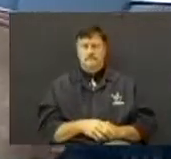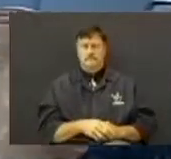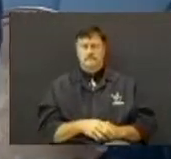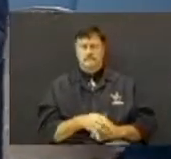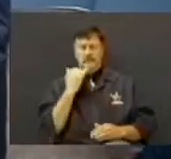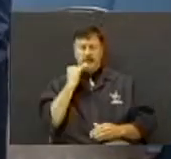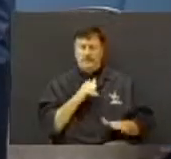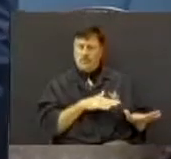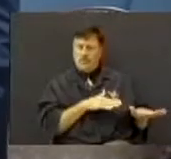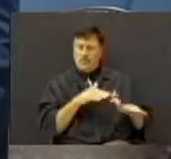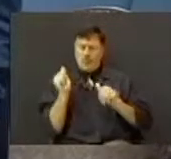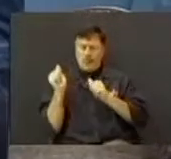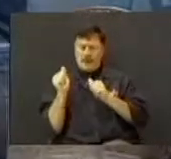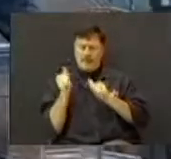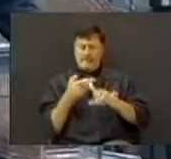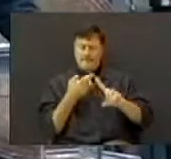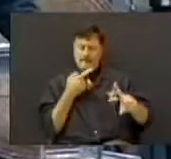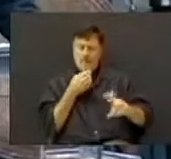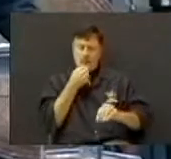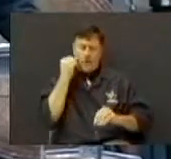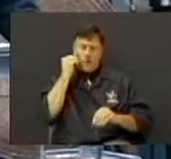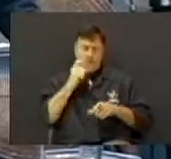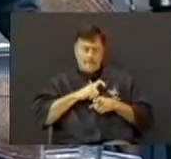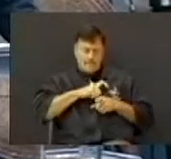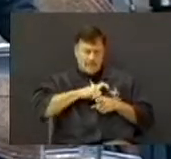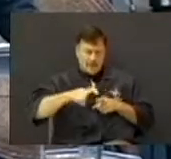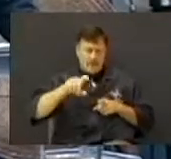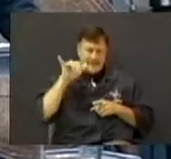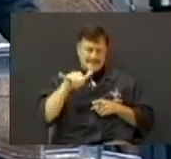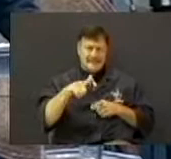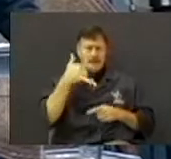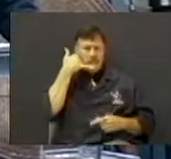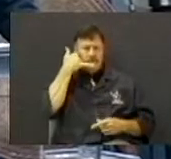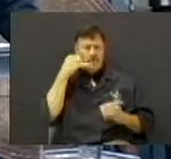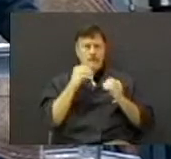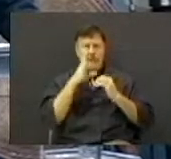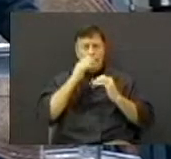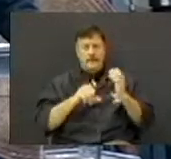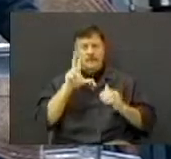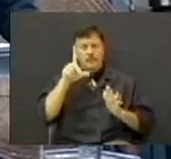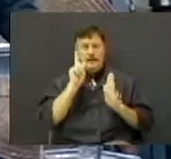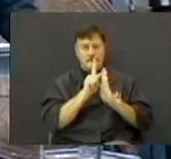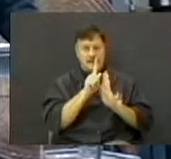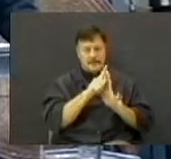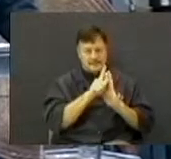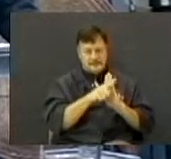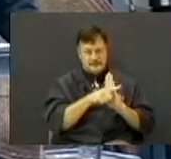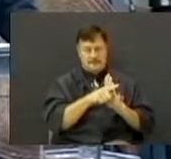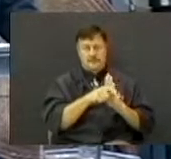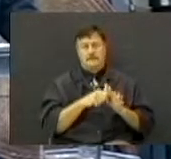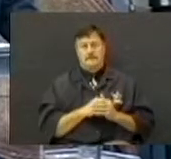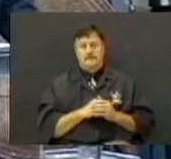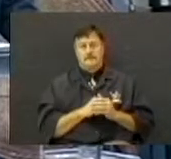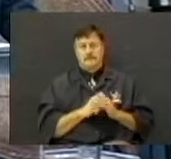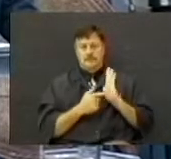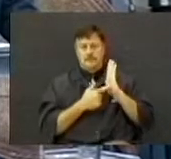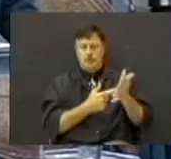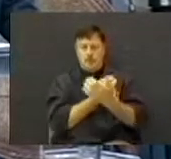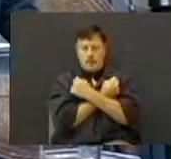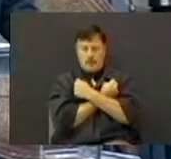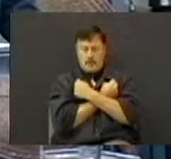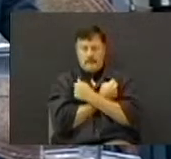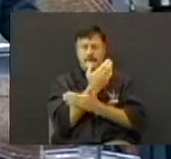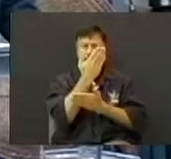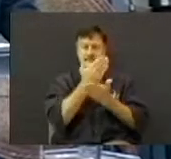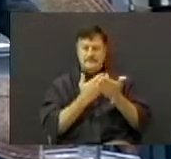away from home, you're away from home, you give them a call, and stay on the phone more than three minutes. How about that? And love them a little bit.